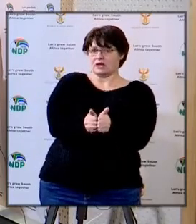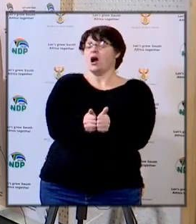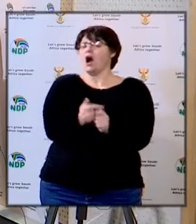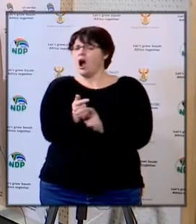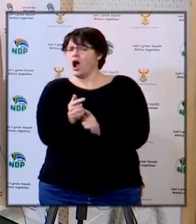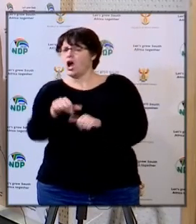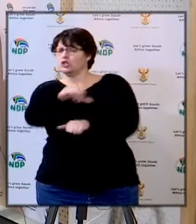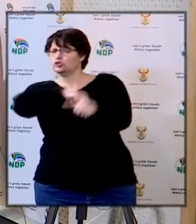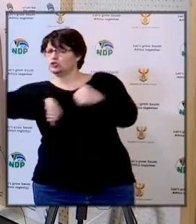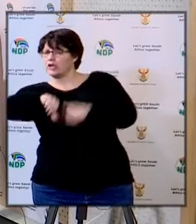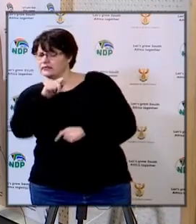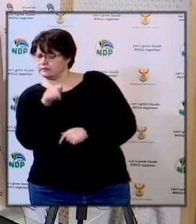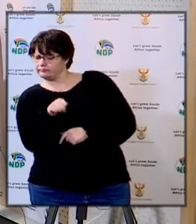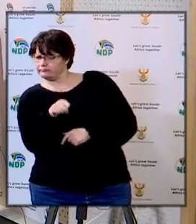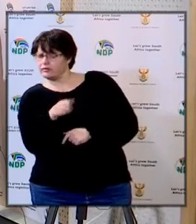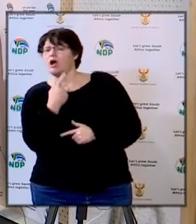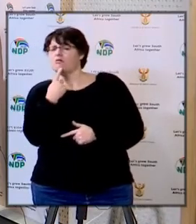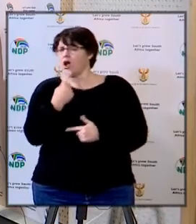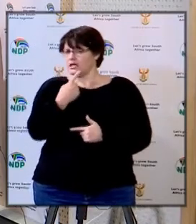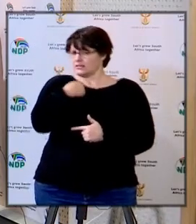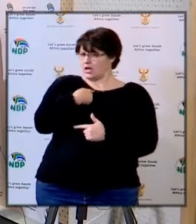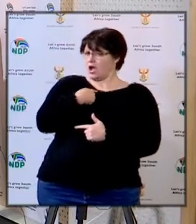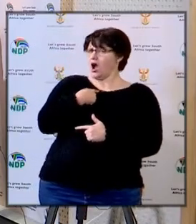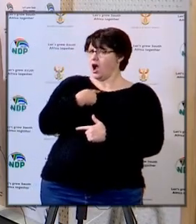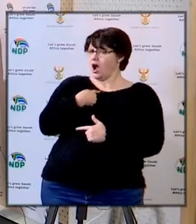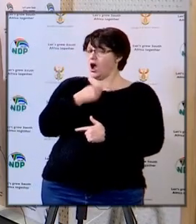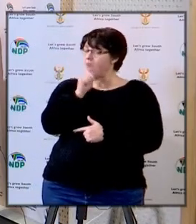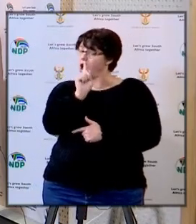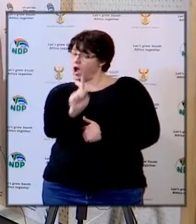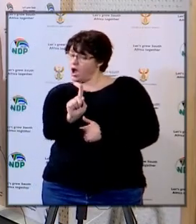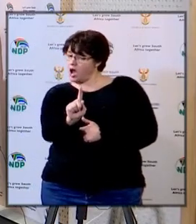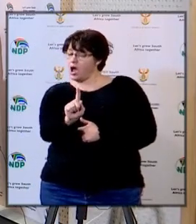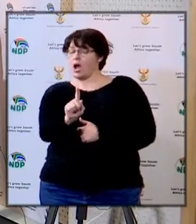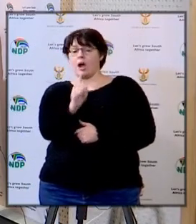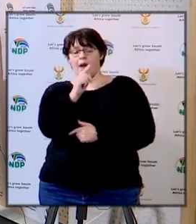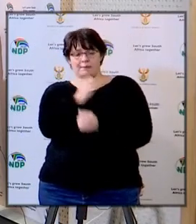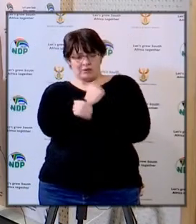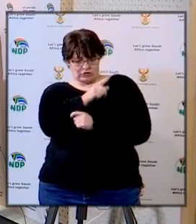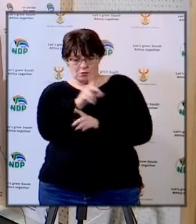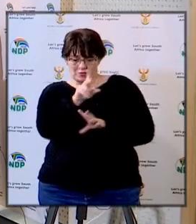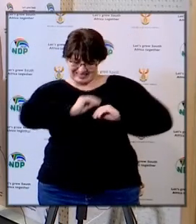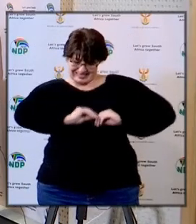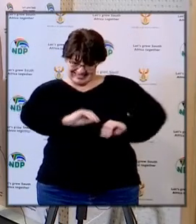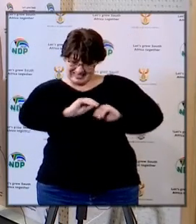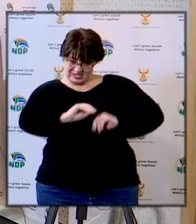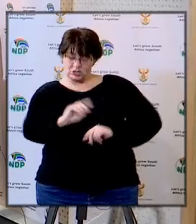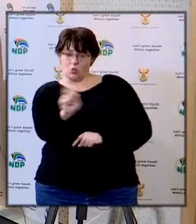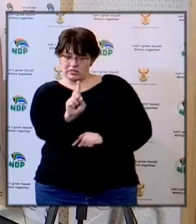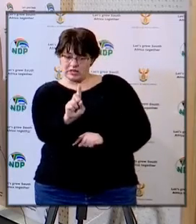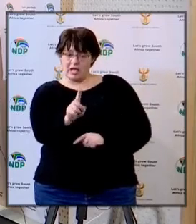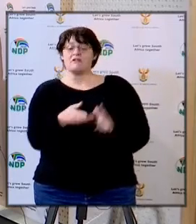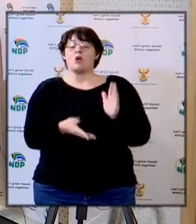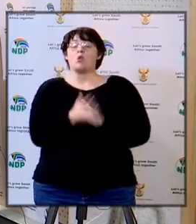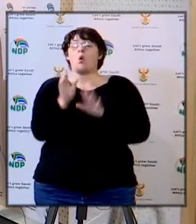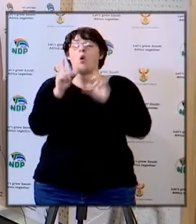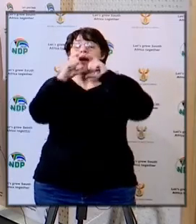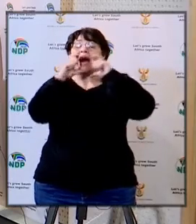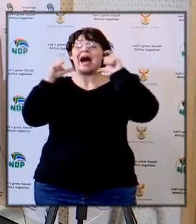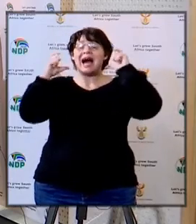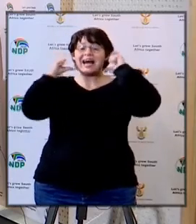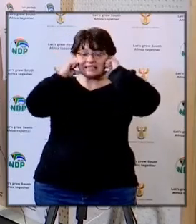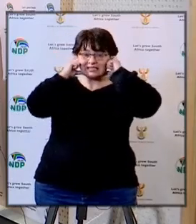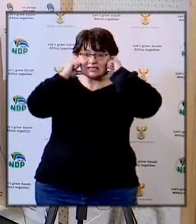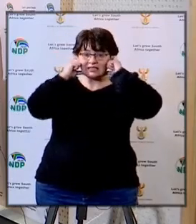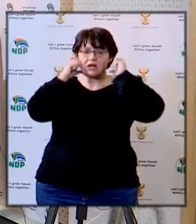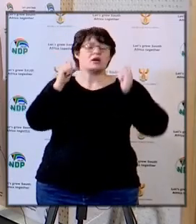at the societal level were you able to communicate with parents to say look here teach your children that when you wear a